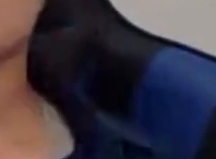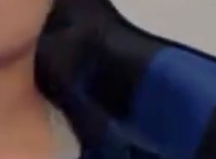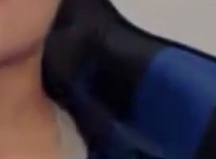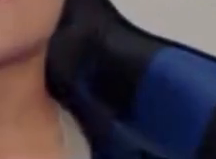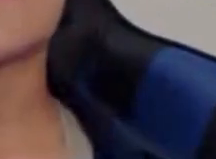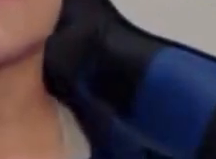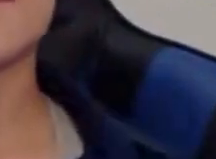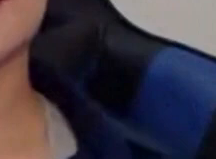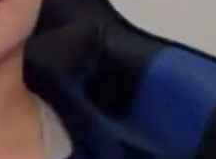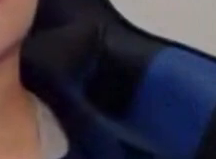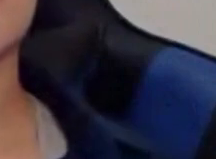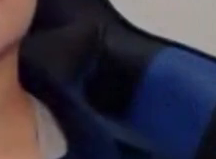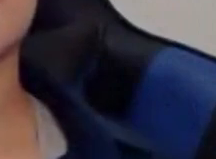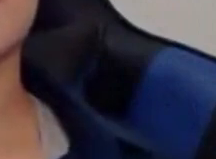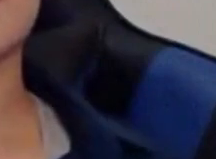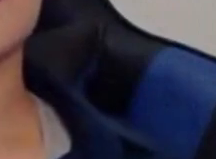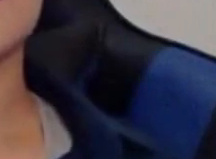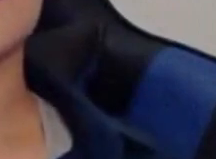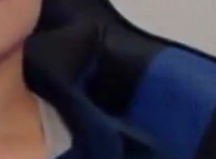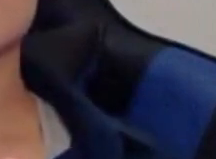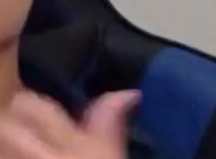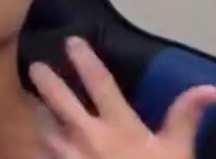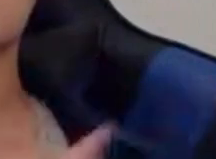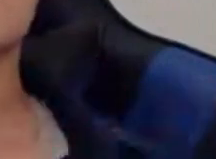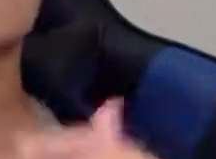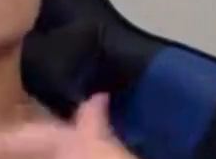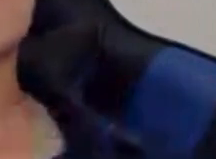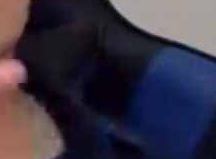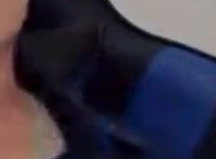immensely courageous decision to